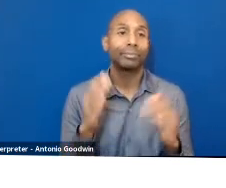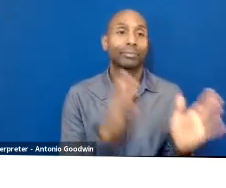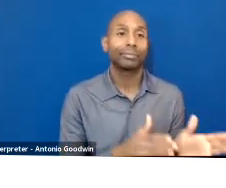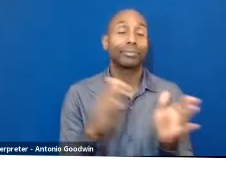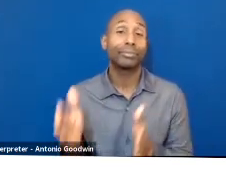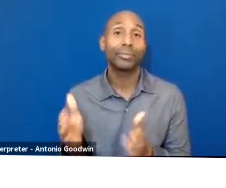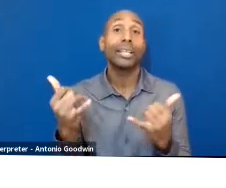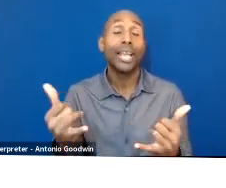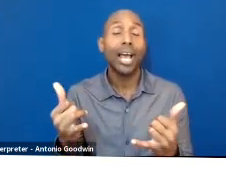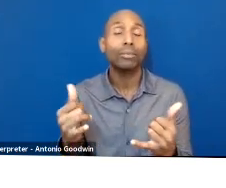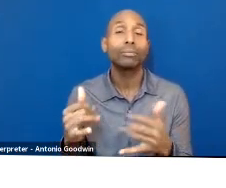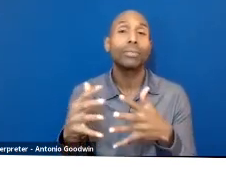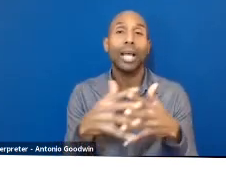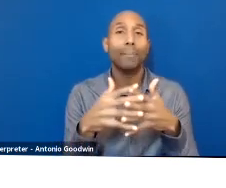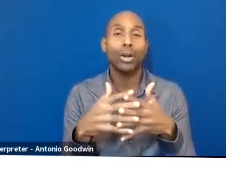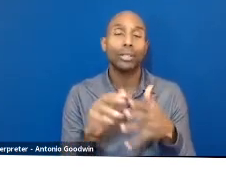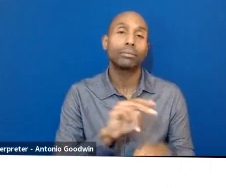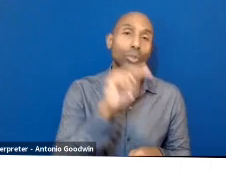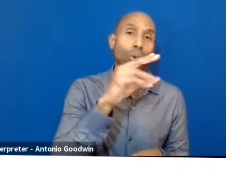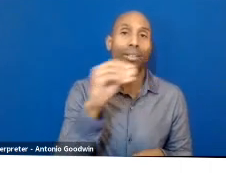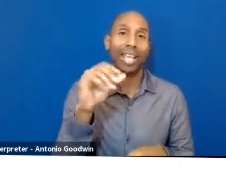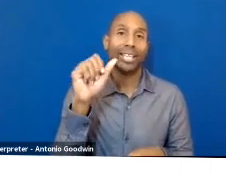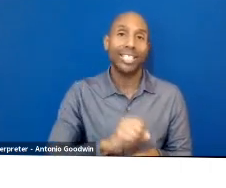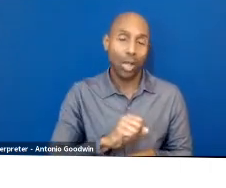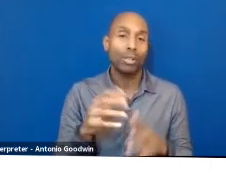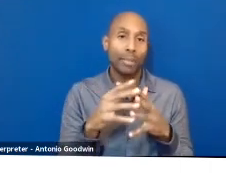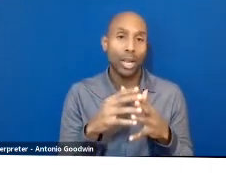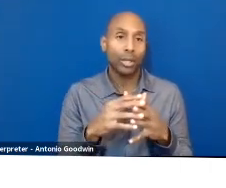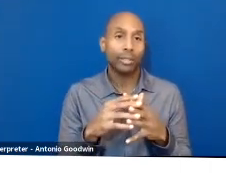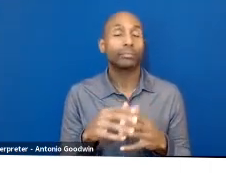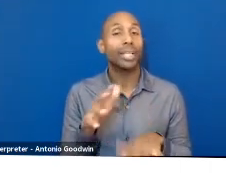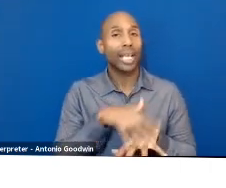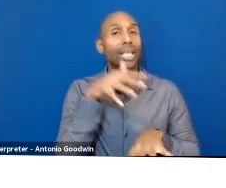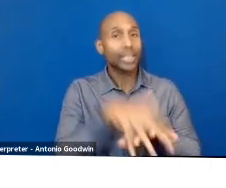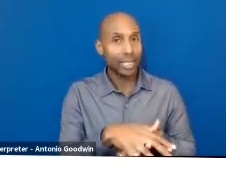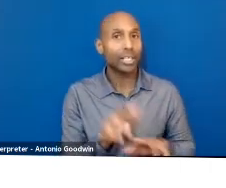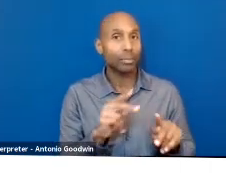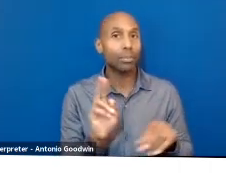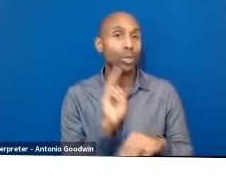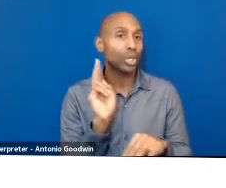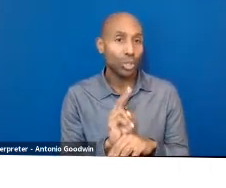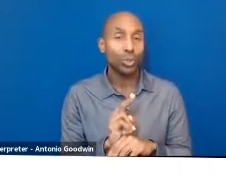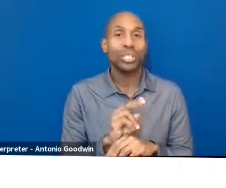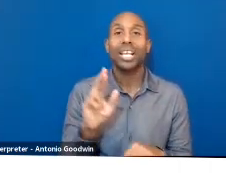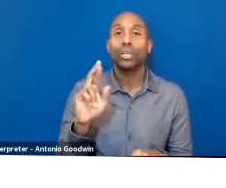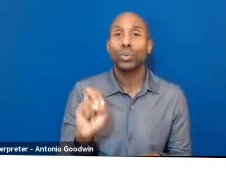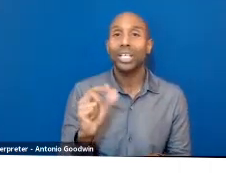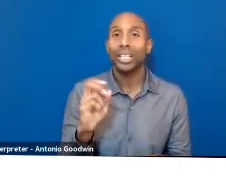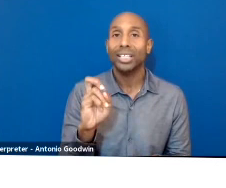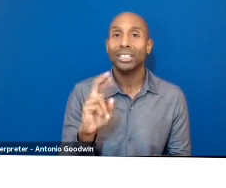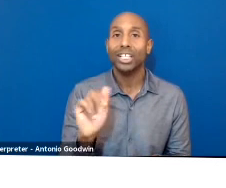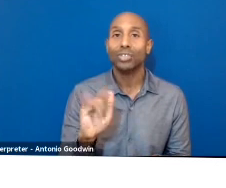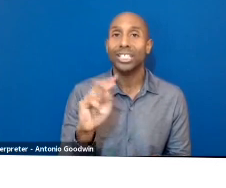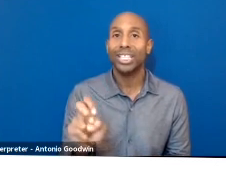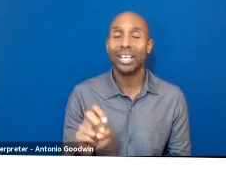Americas, where Indigenous people were also using regenerative practices to create all types of fabric and textiles, we